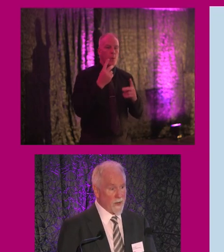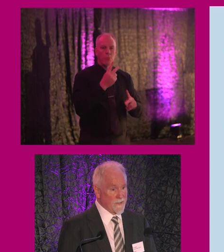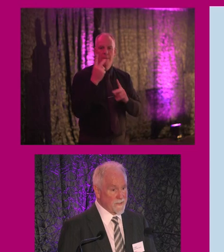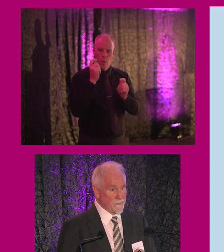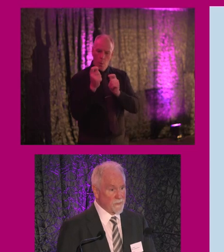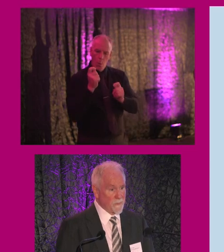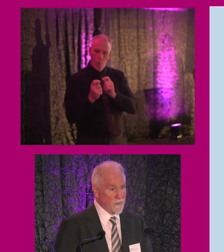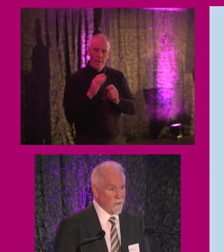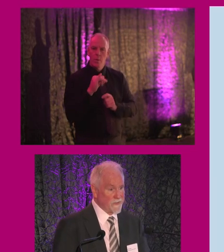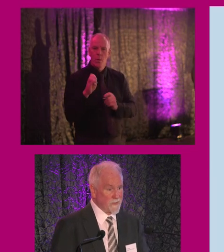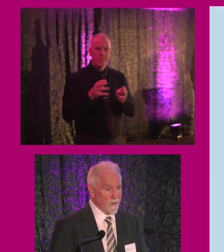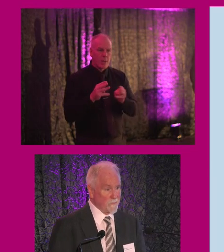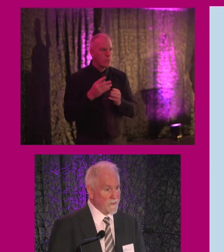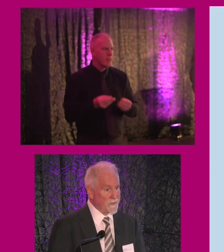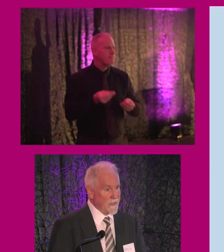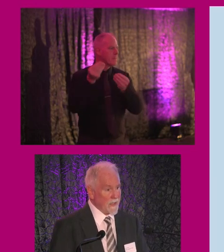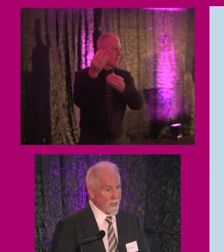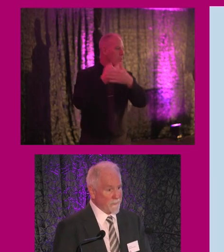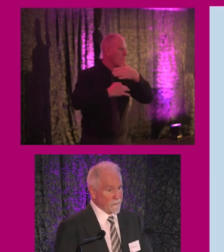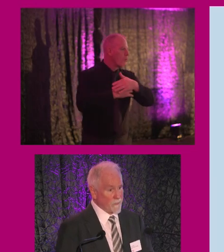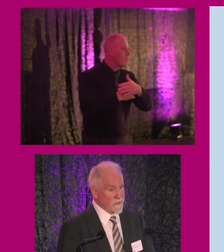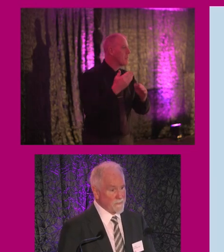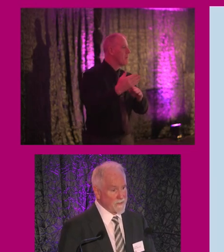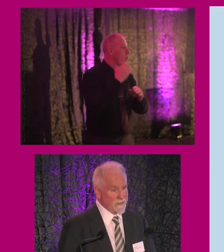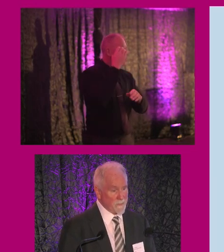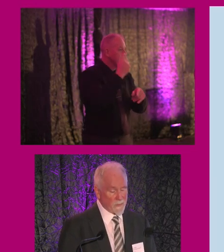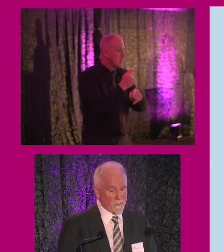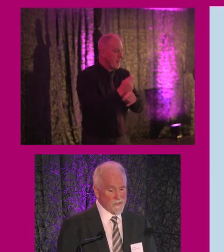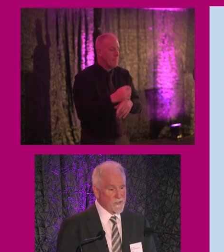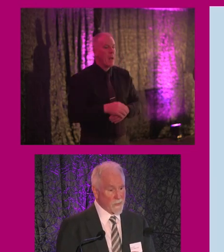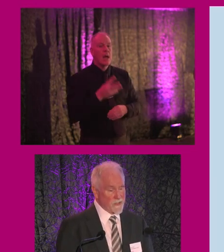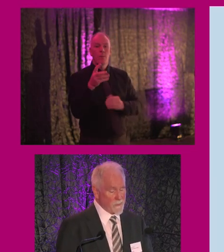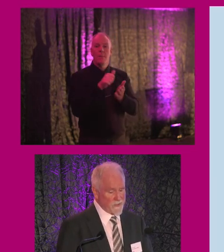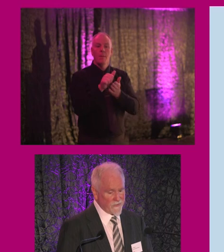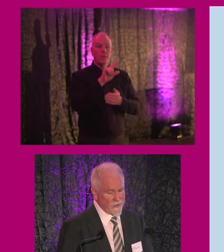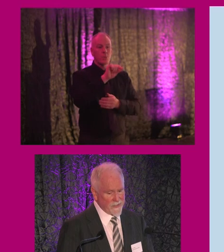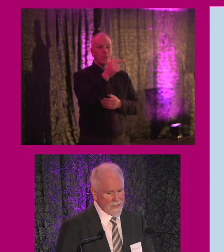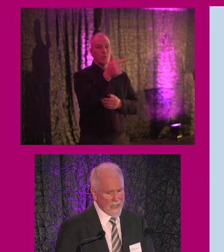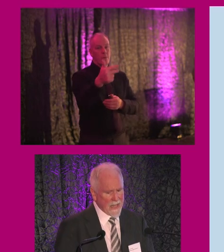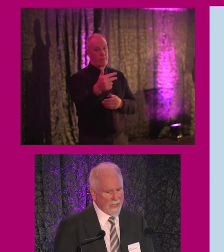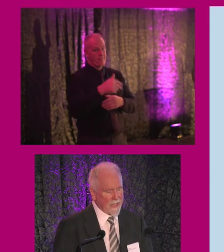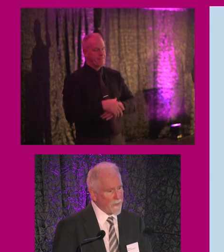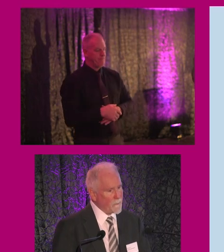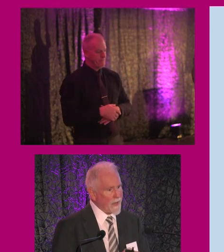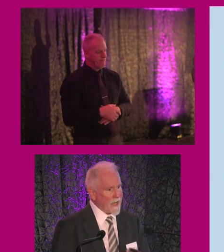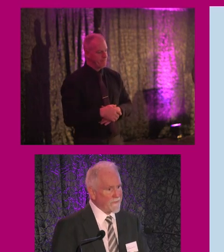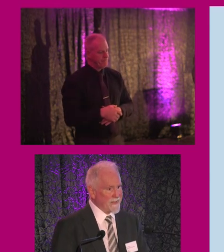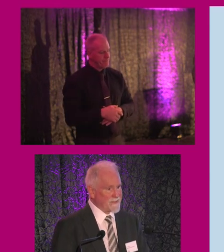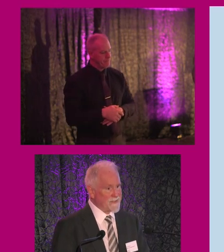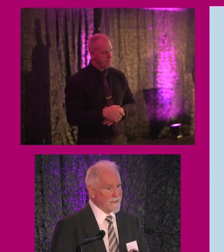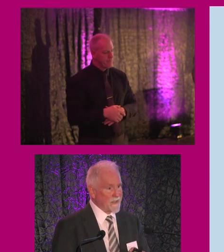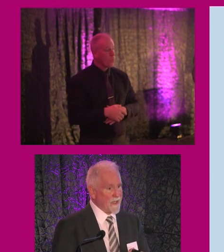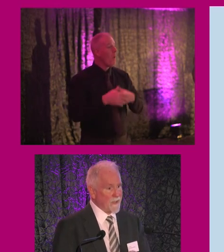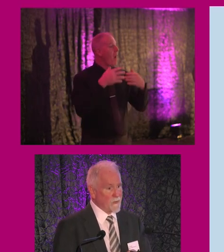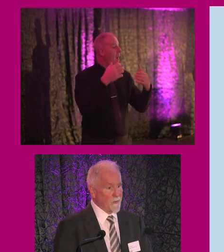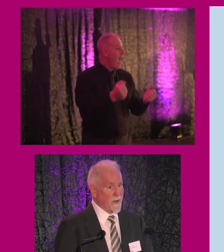code of practice, which will be going to the government before Christmas and to be published in 2023. We have an